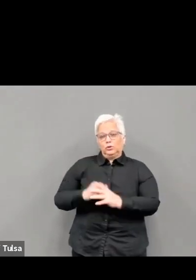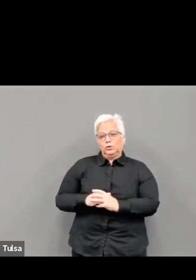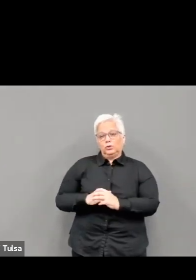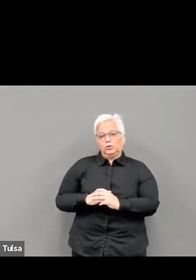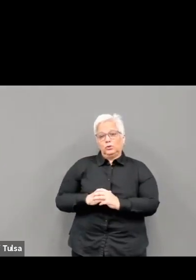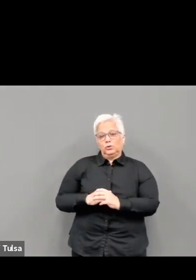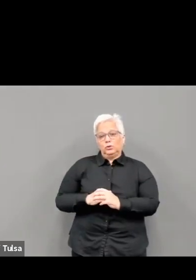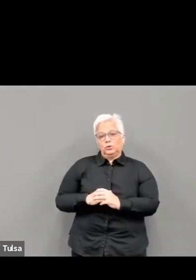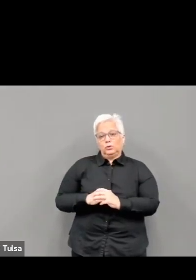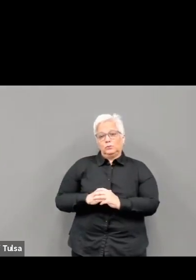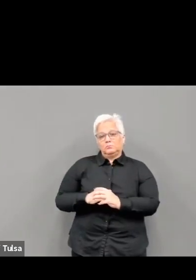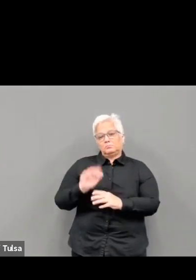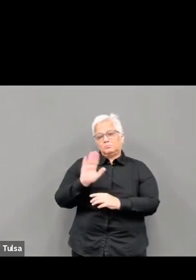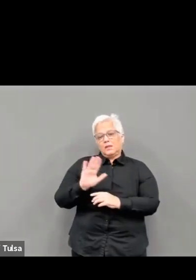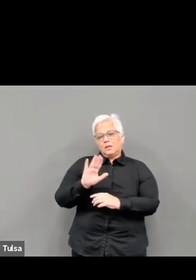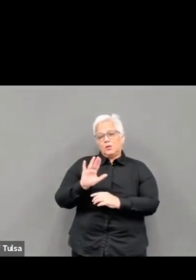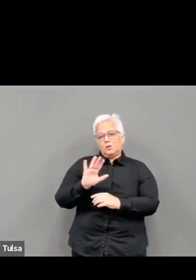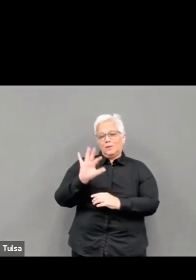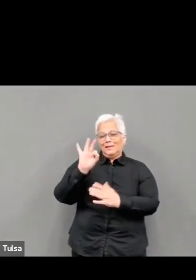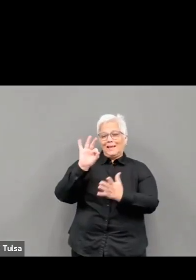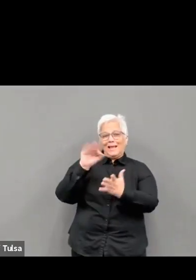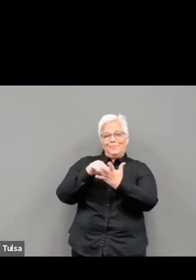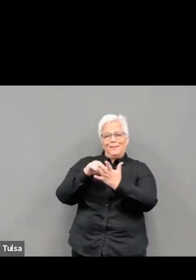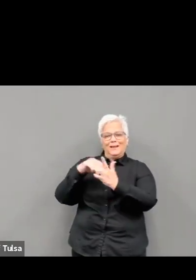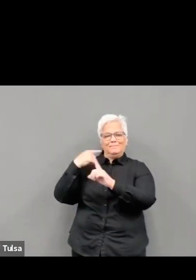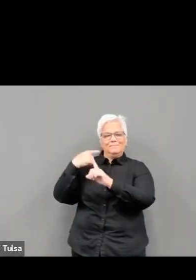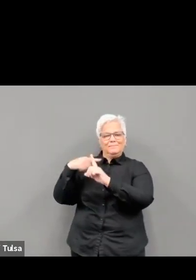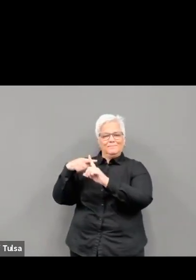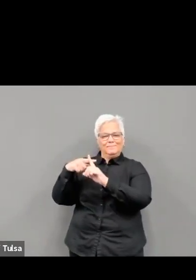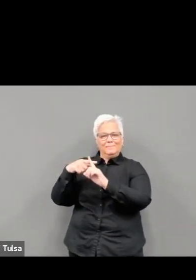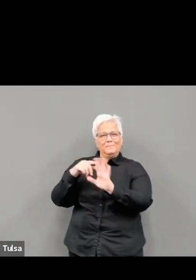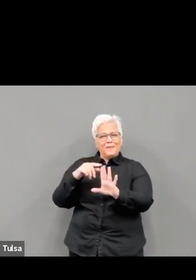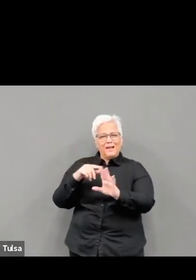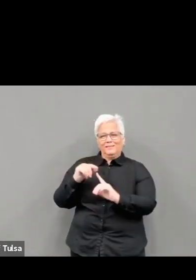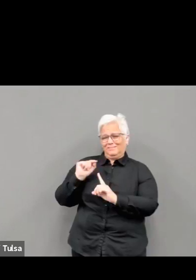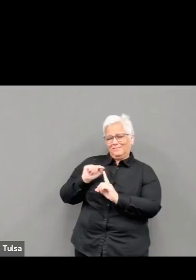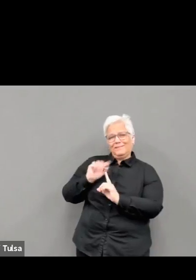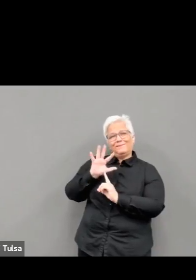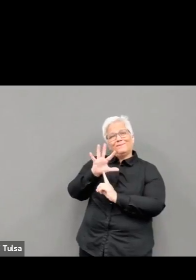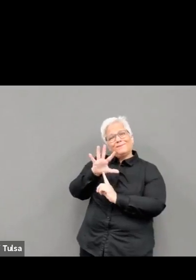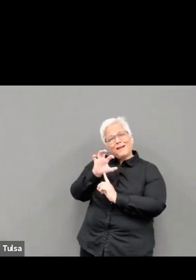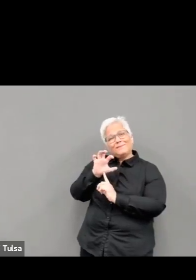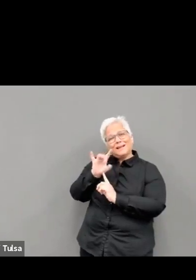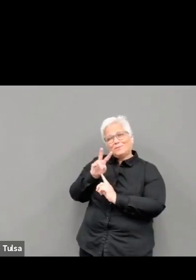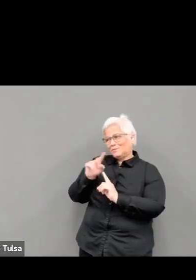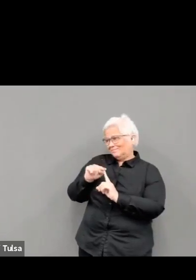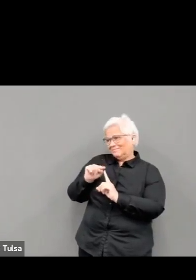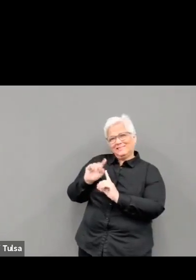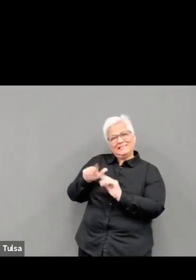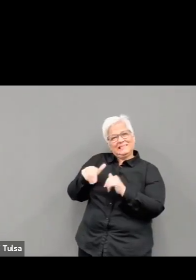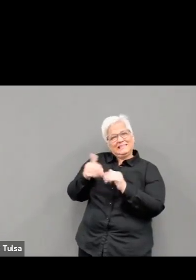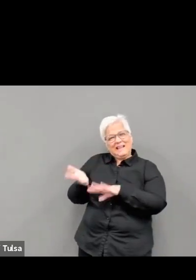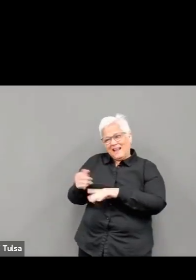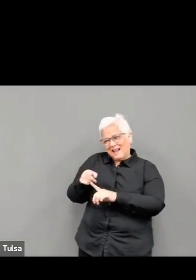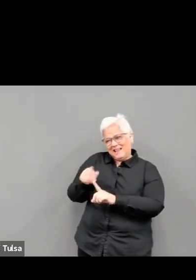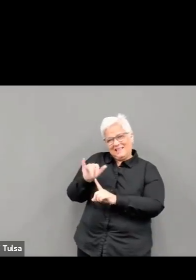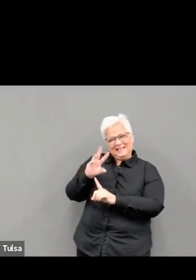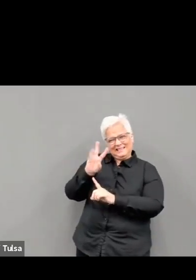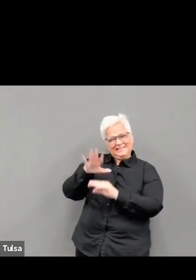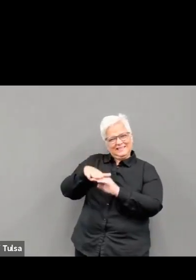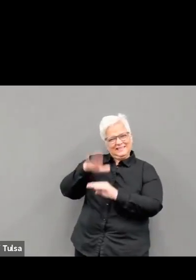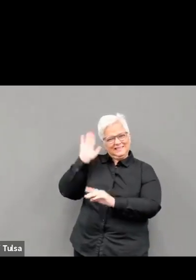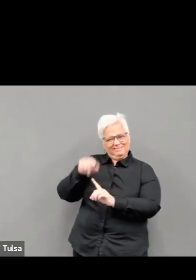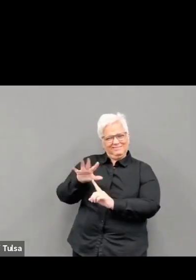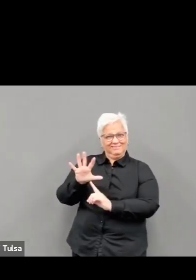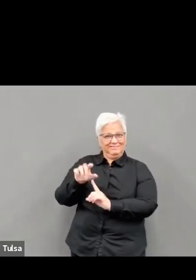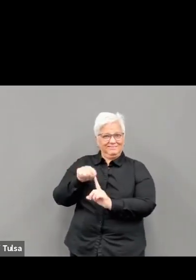582 deaths. Based on the average life expectancy in Tulsa County of 76.1 years, for all